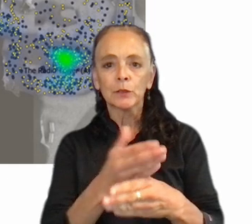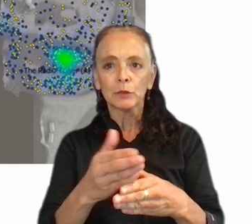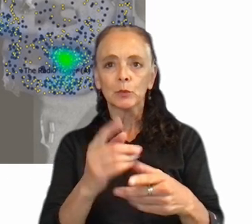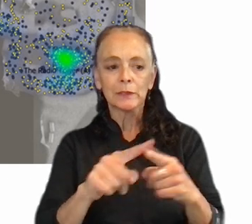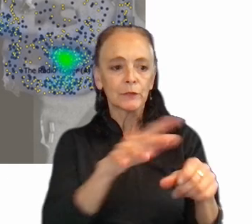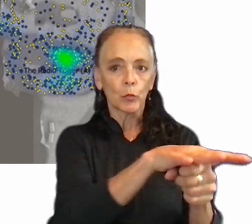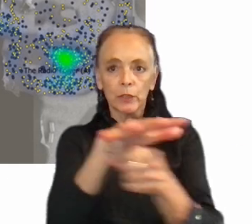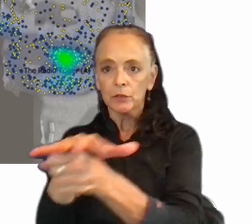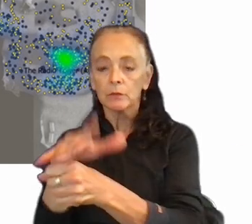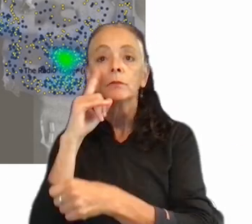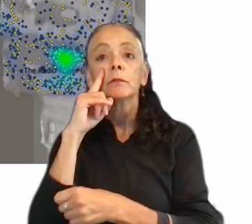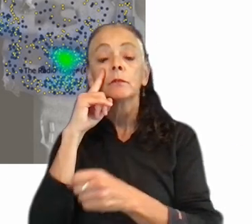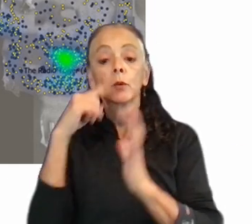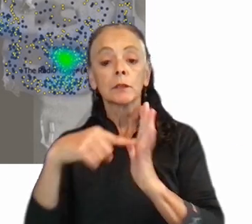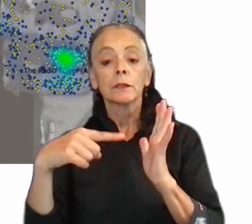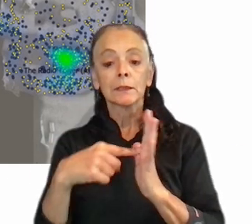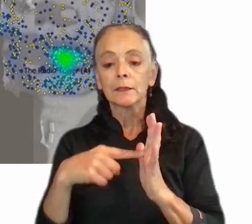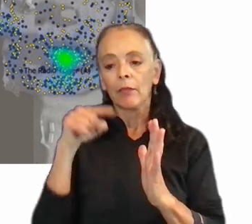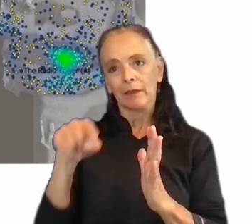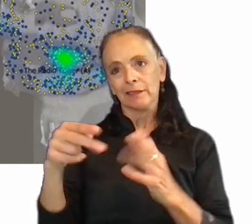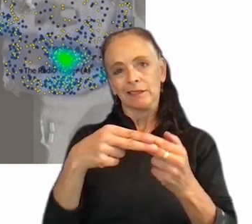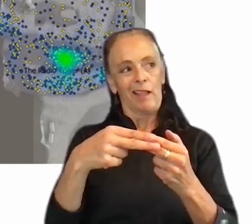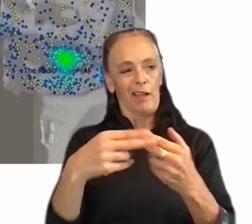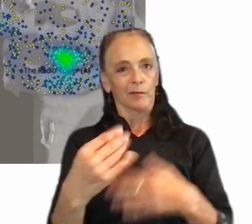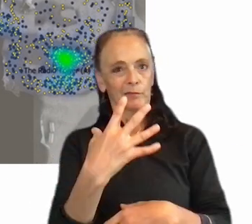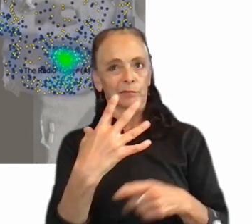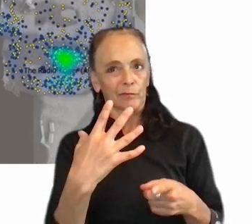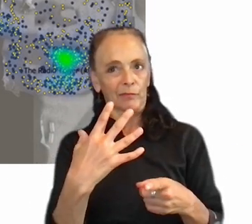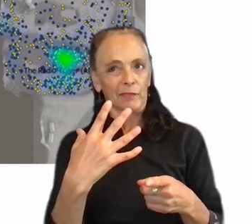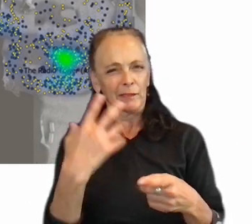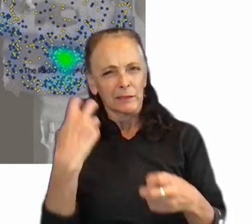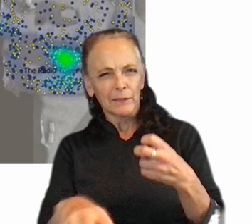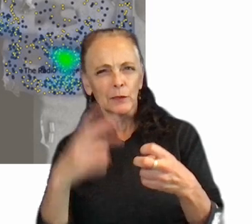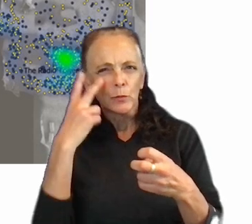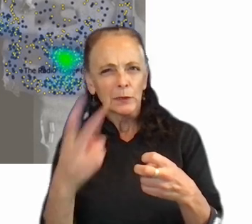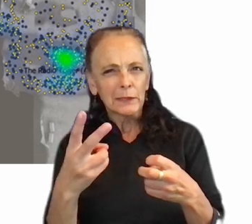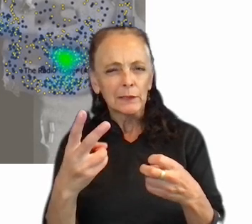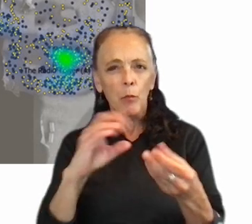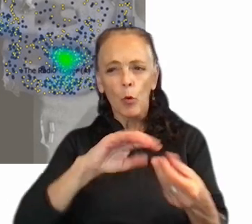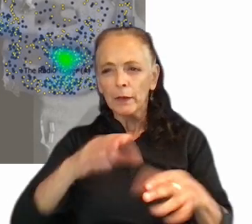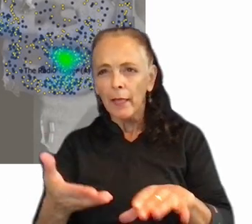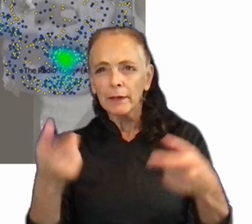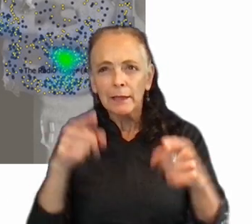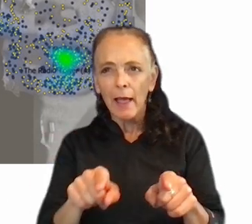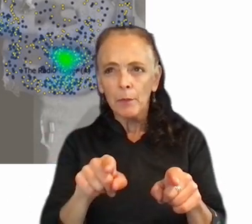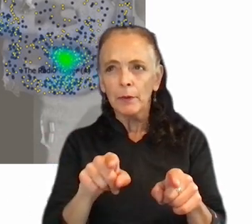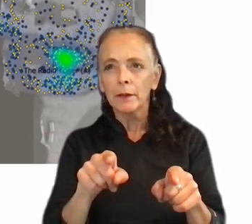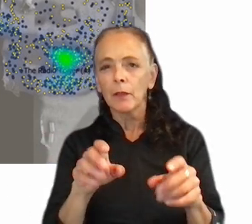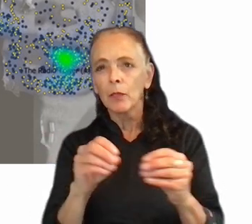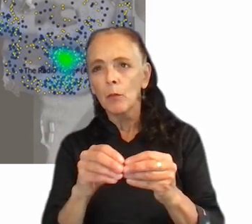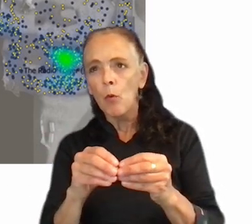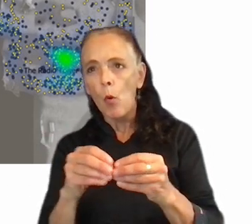Consider for instance the heat map on this slide, where it's pretty difficult to say if more deaths have happened in the more